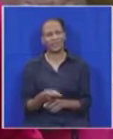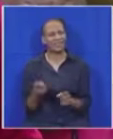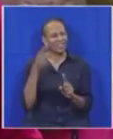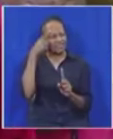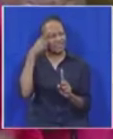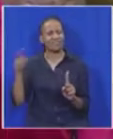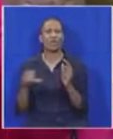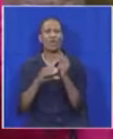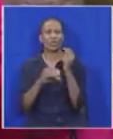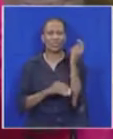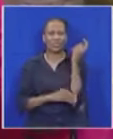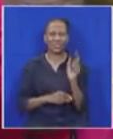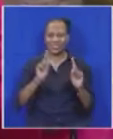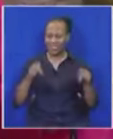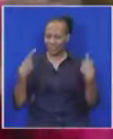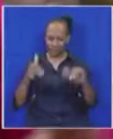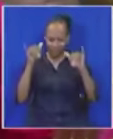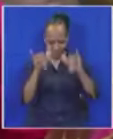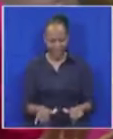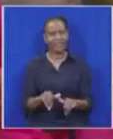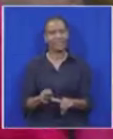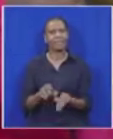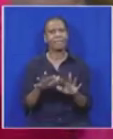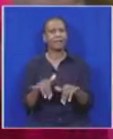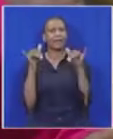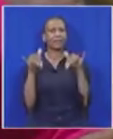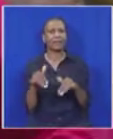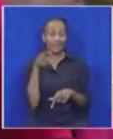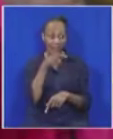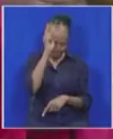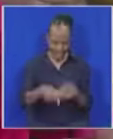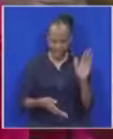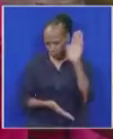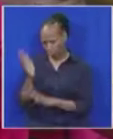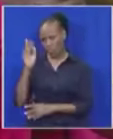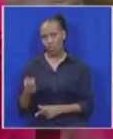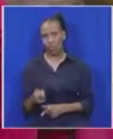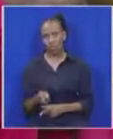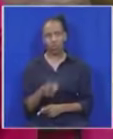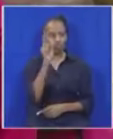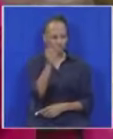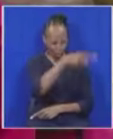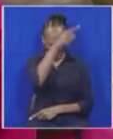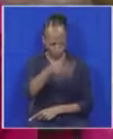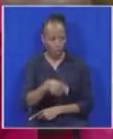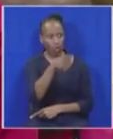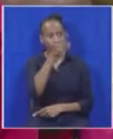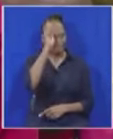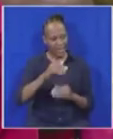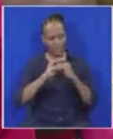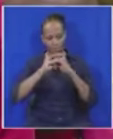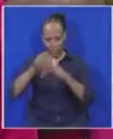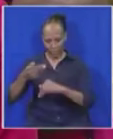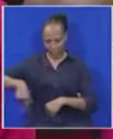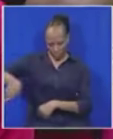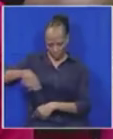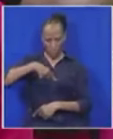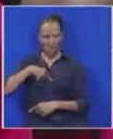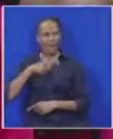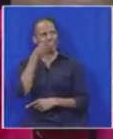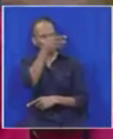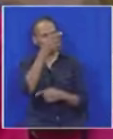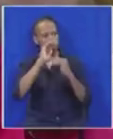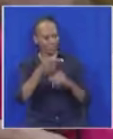He doesn't belong here. It is him that should leave, not us. You are wrong not to protect us. You're protecting